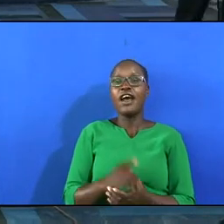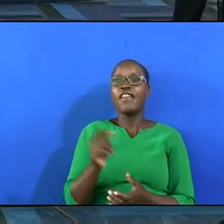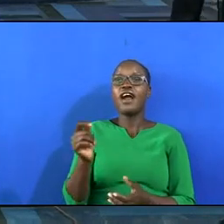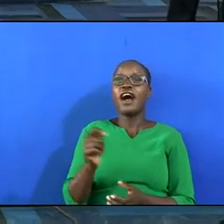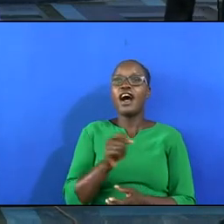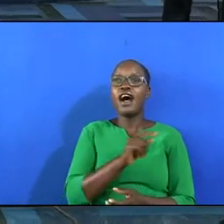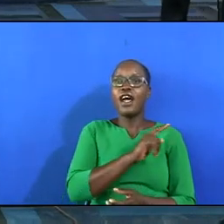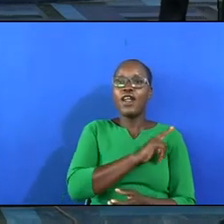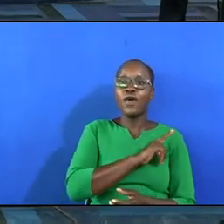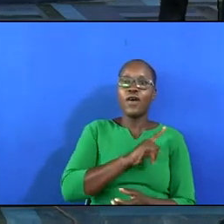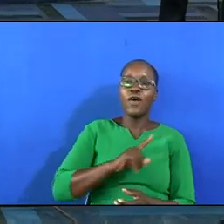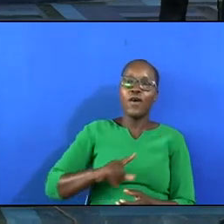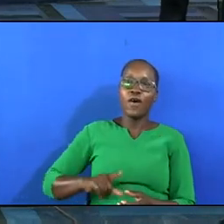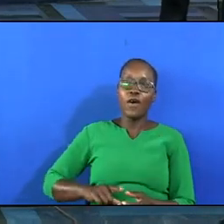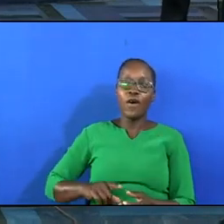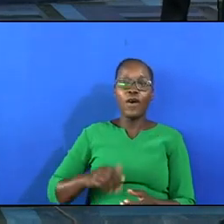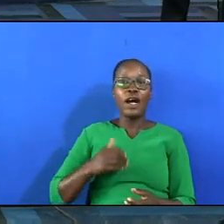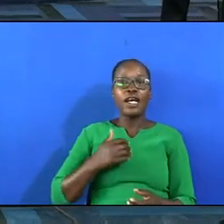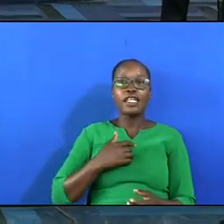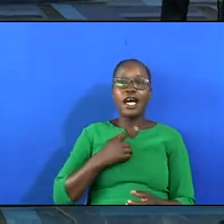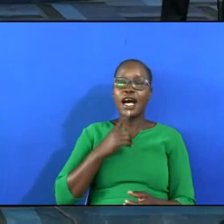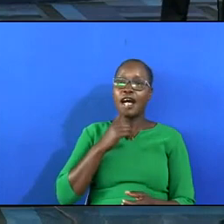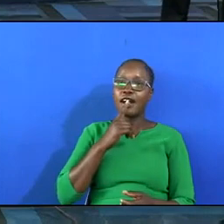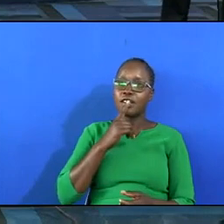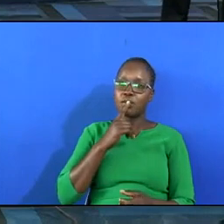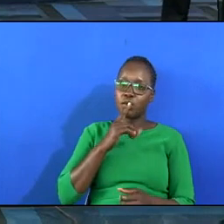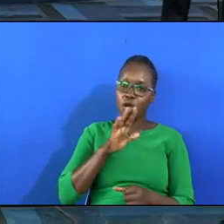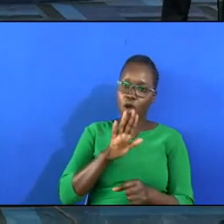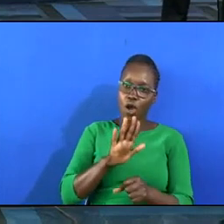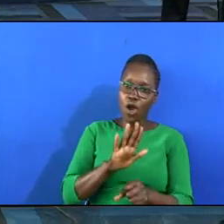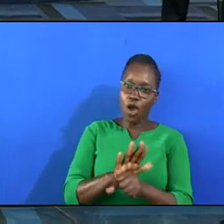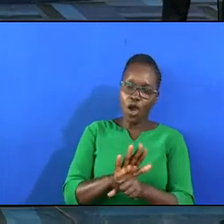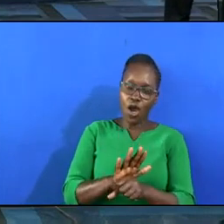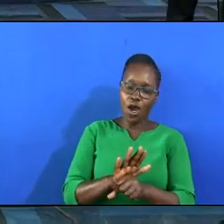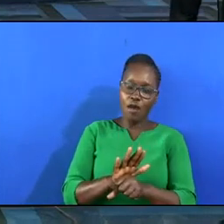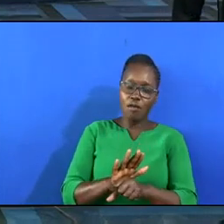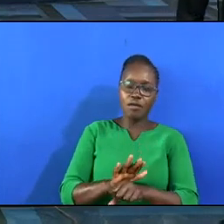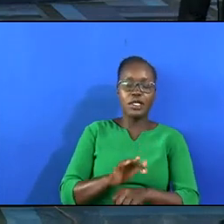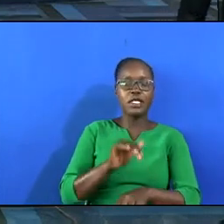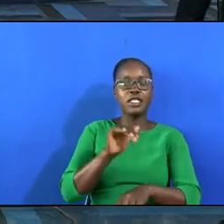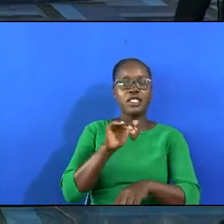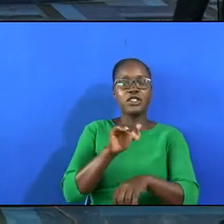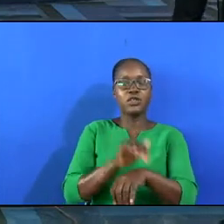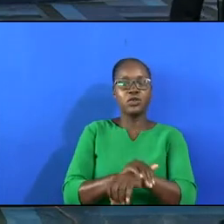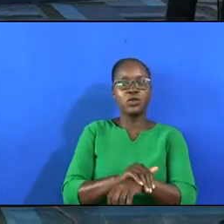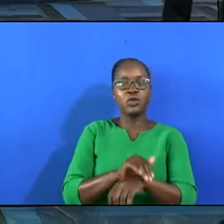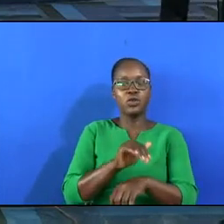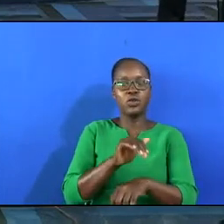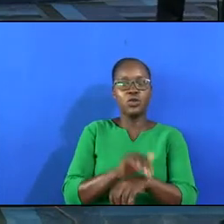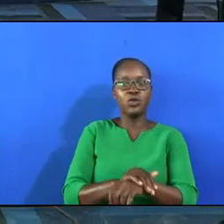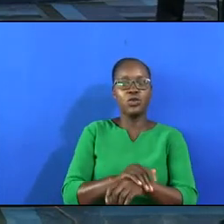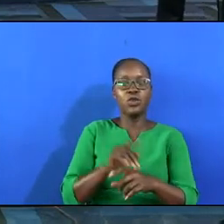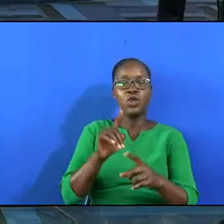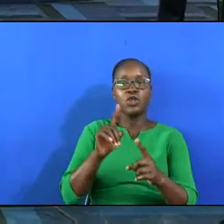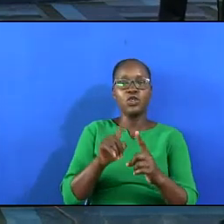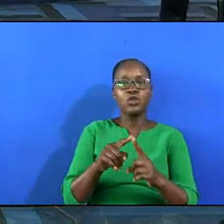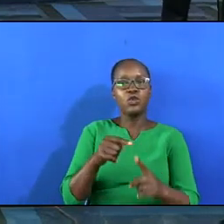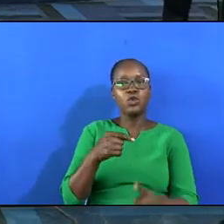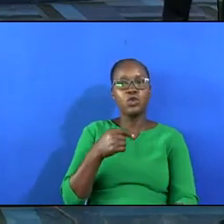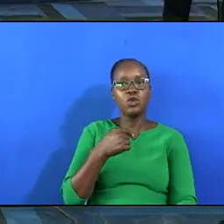The Lord has promised good